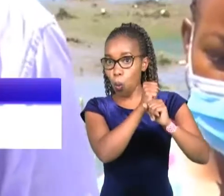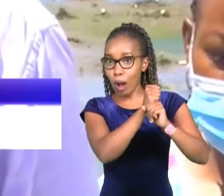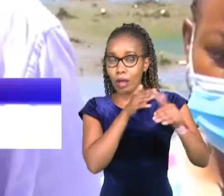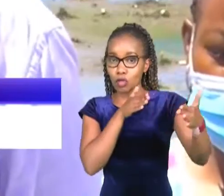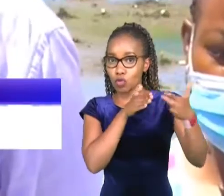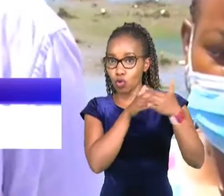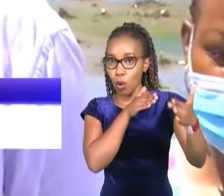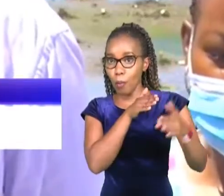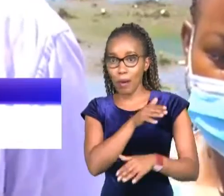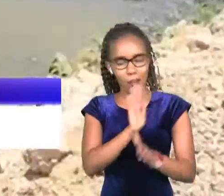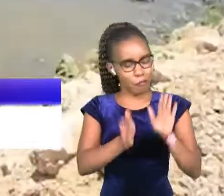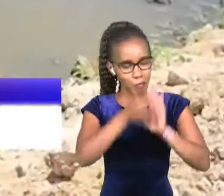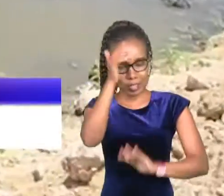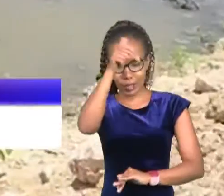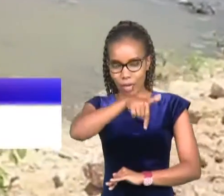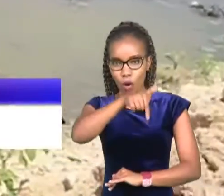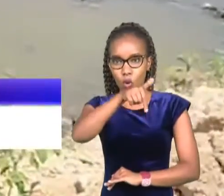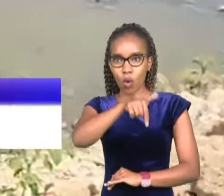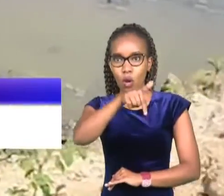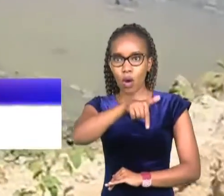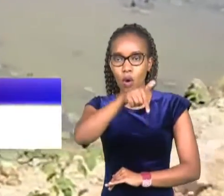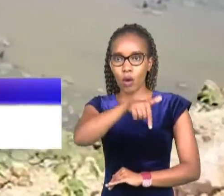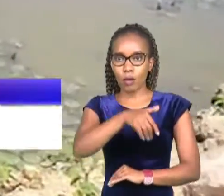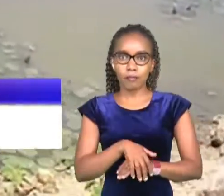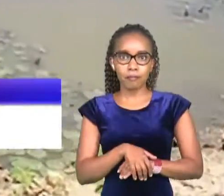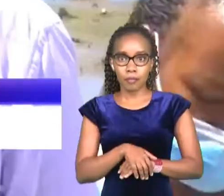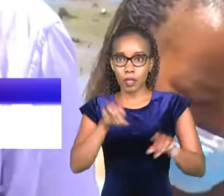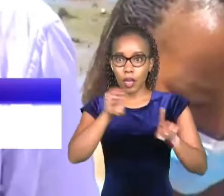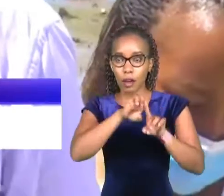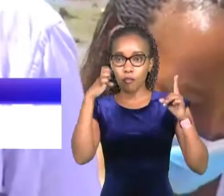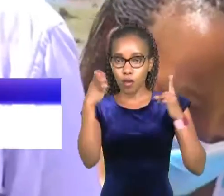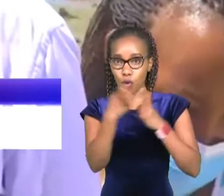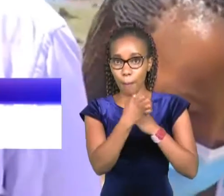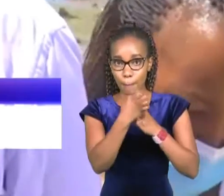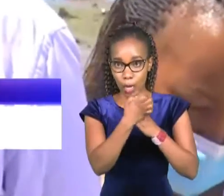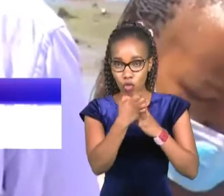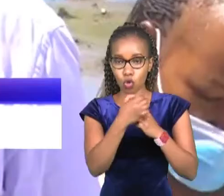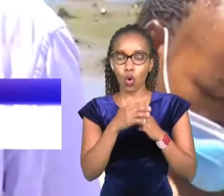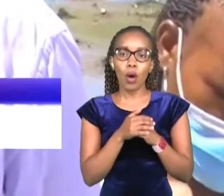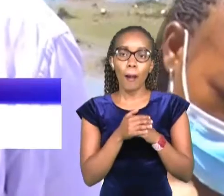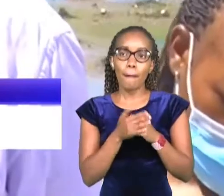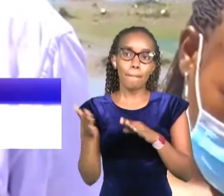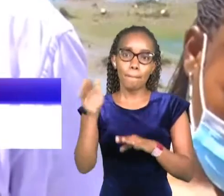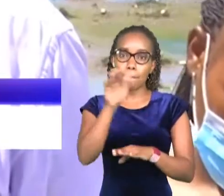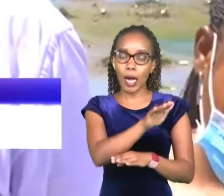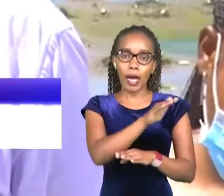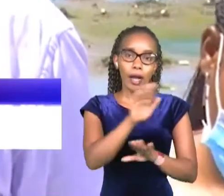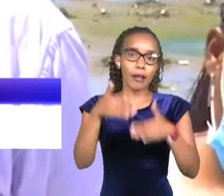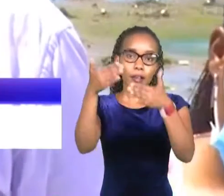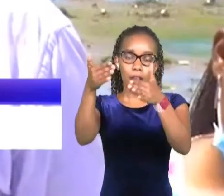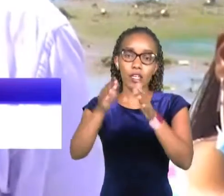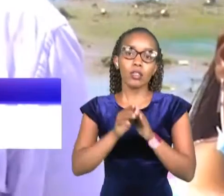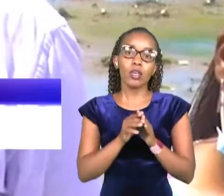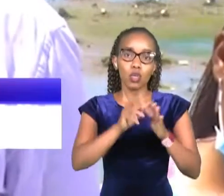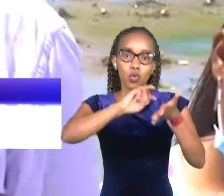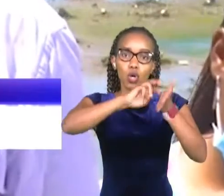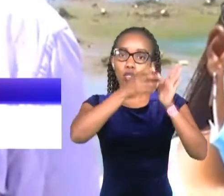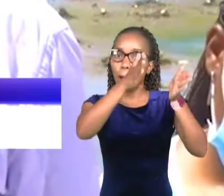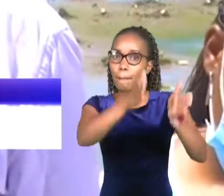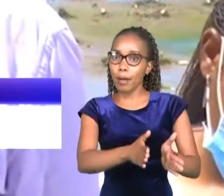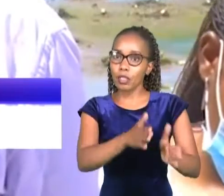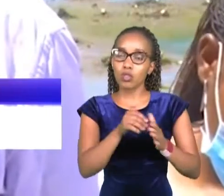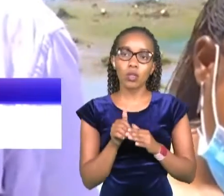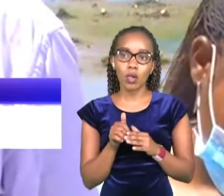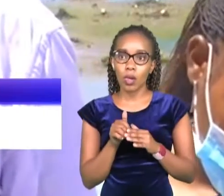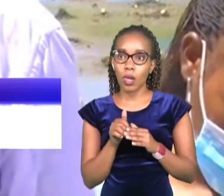immediately environmental restoration order be issued to the developer to restore the